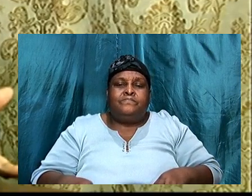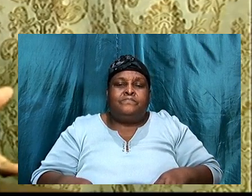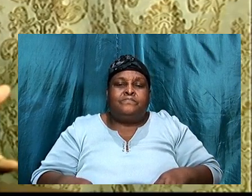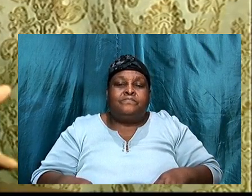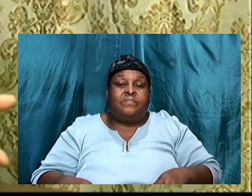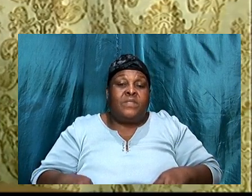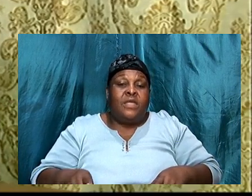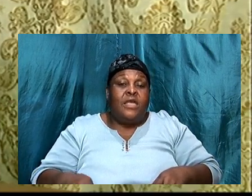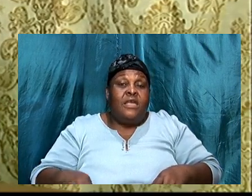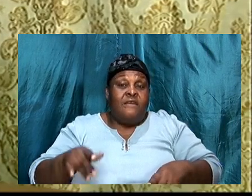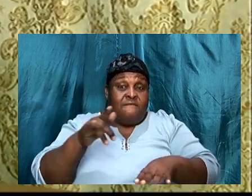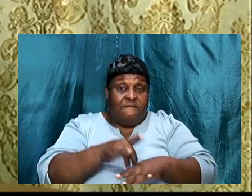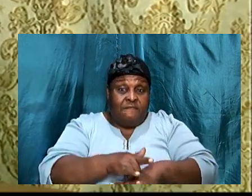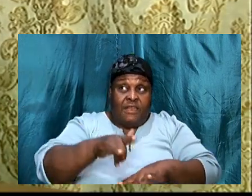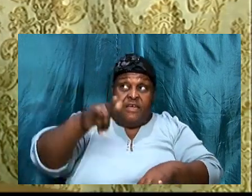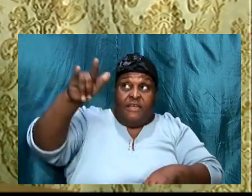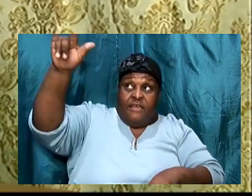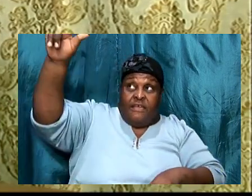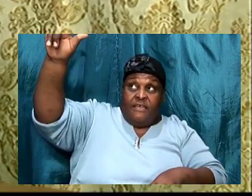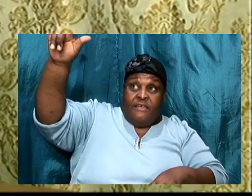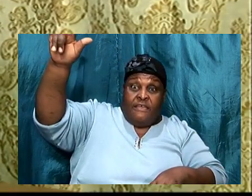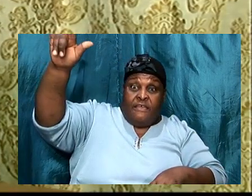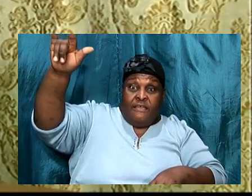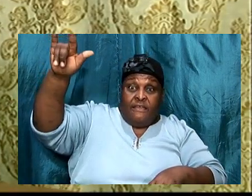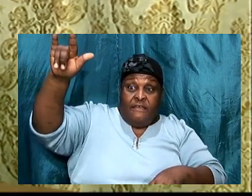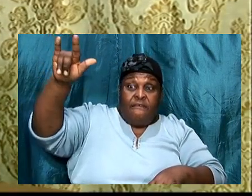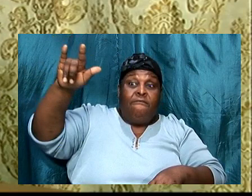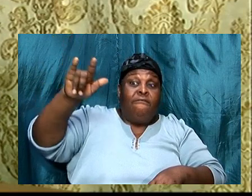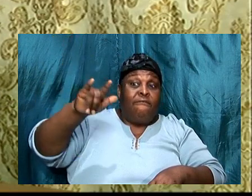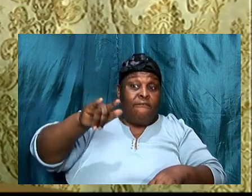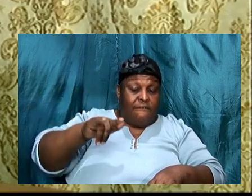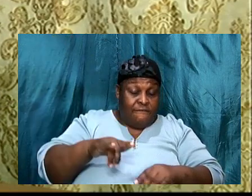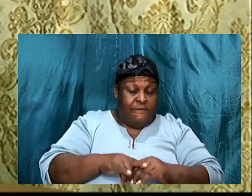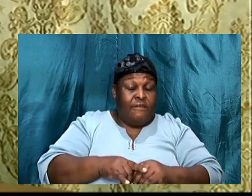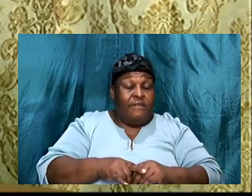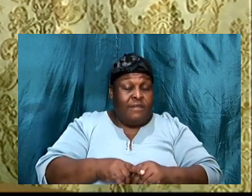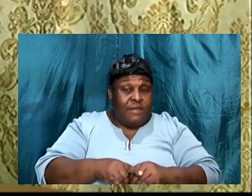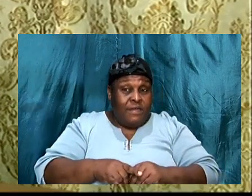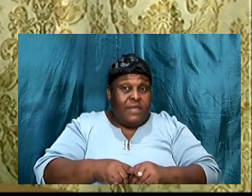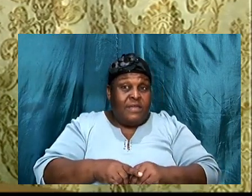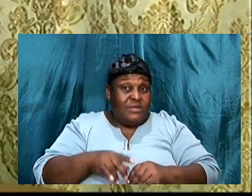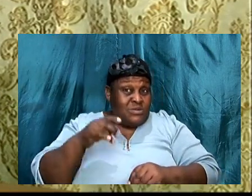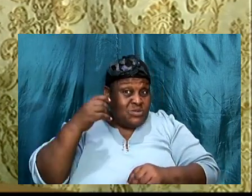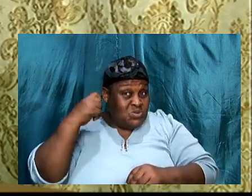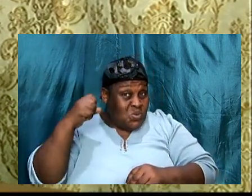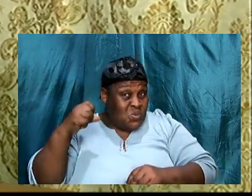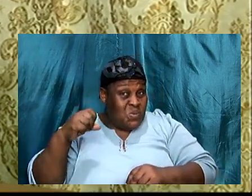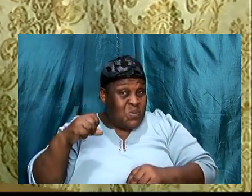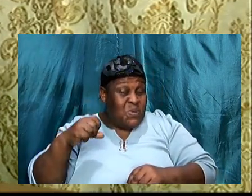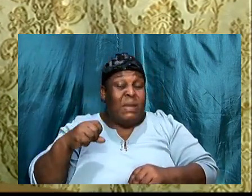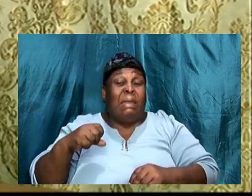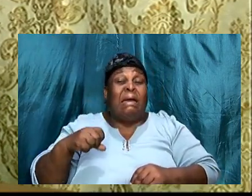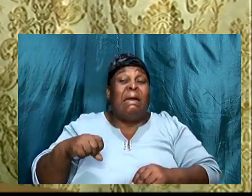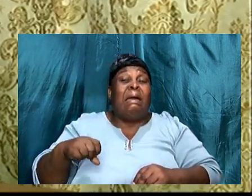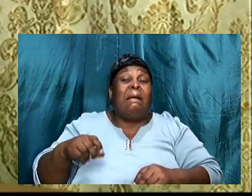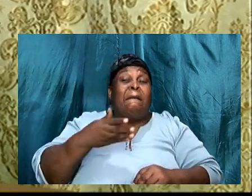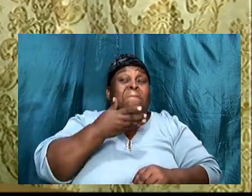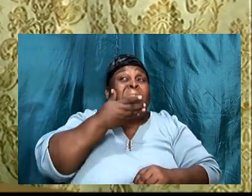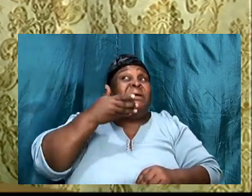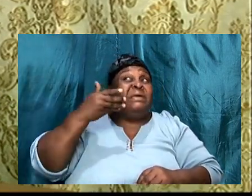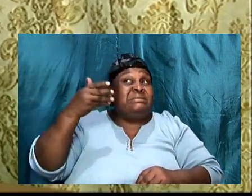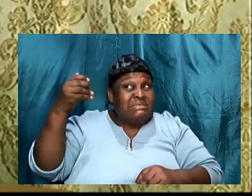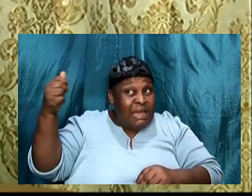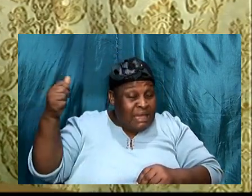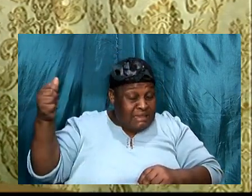migrating, because, the grass, it sound like the grass, is greener, on the other side, right now, even because of